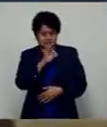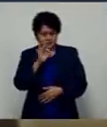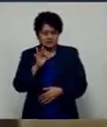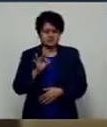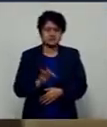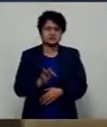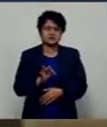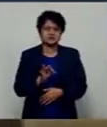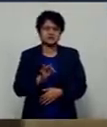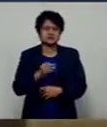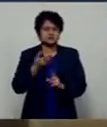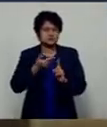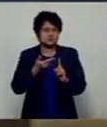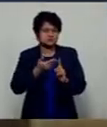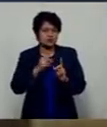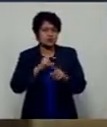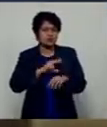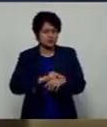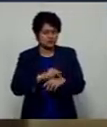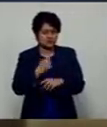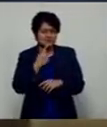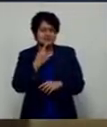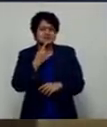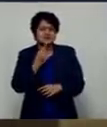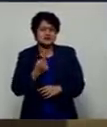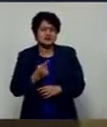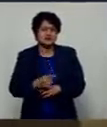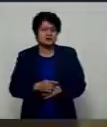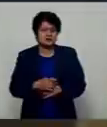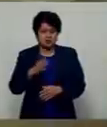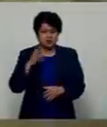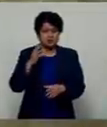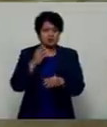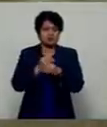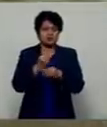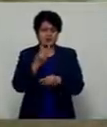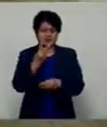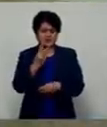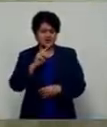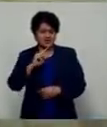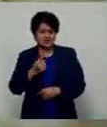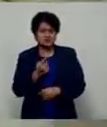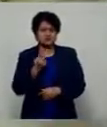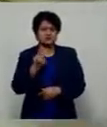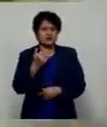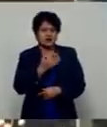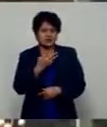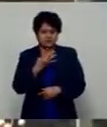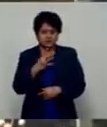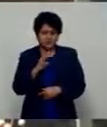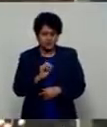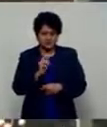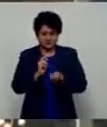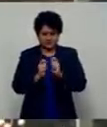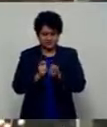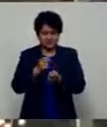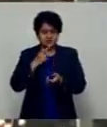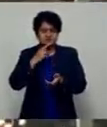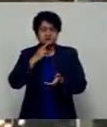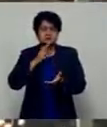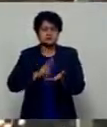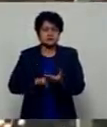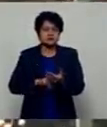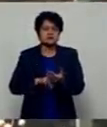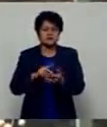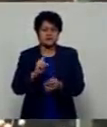Permanent Secretary for Health Dr. James Huang says a total of 3,240 tests have been reported since